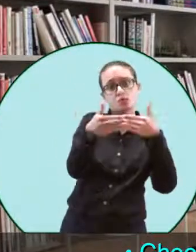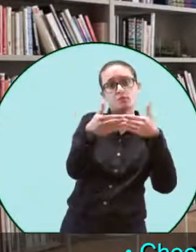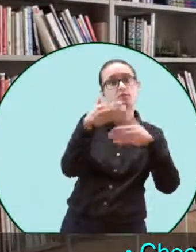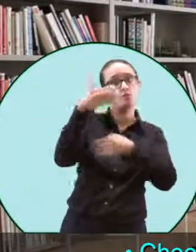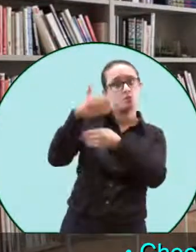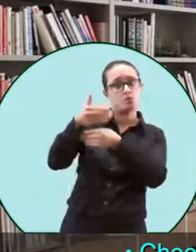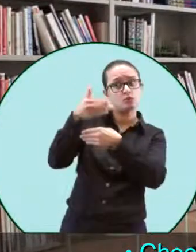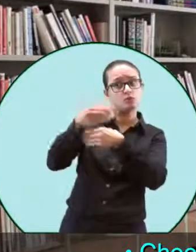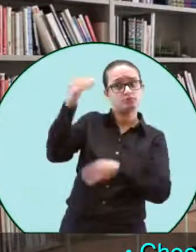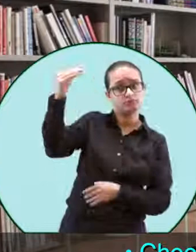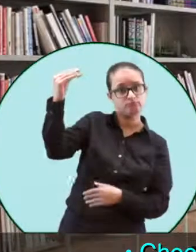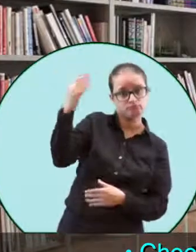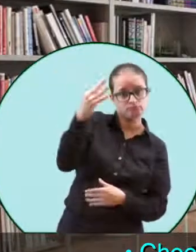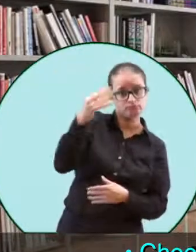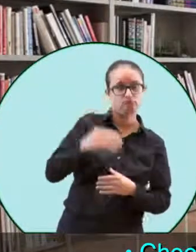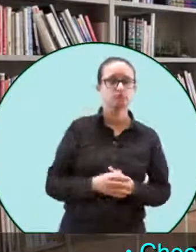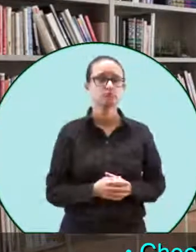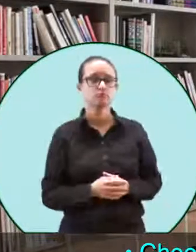natural light.